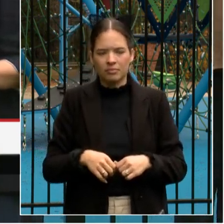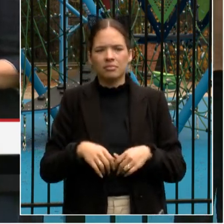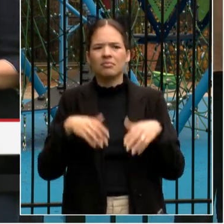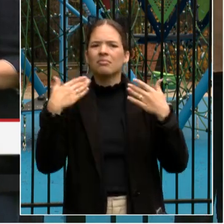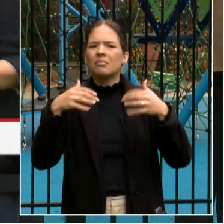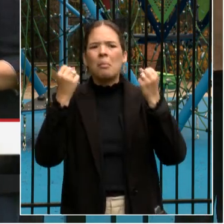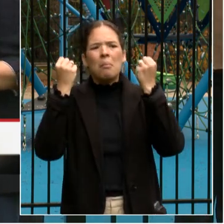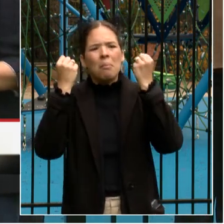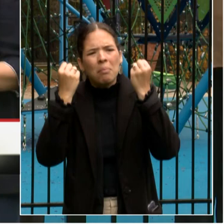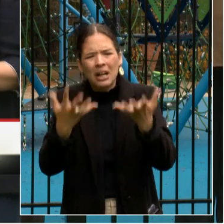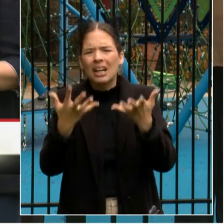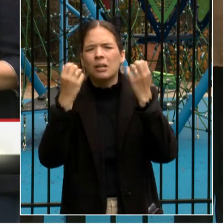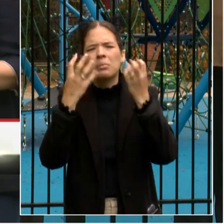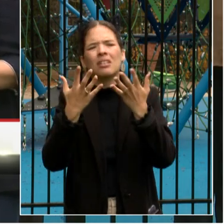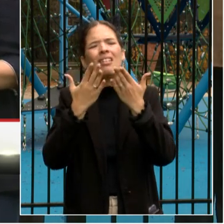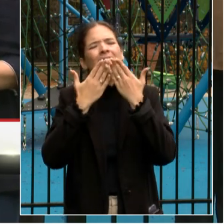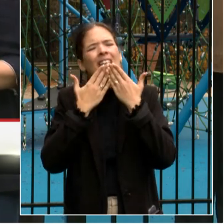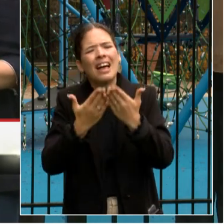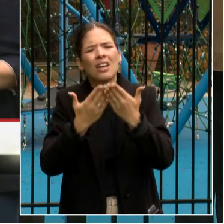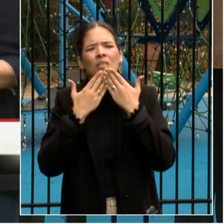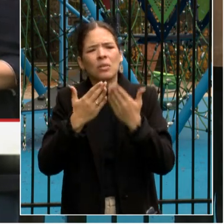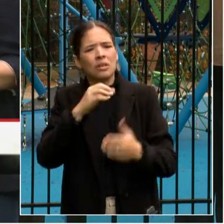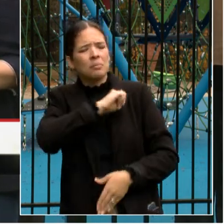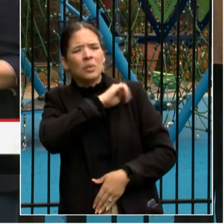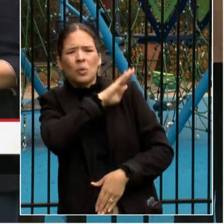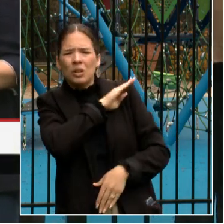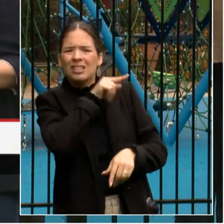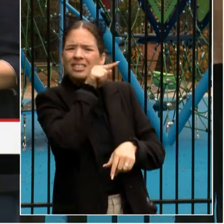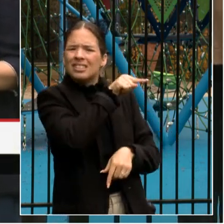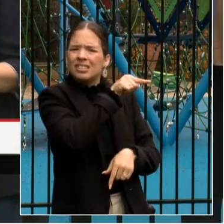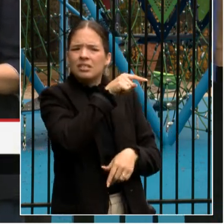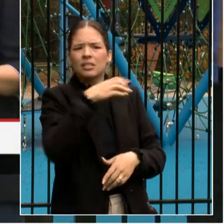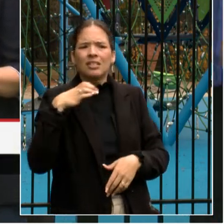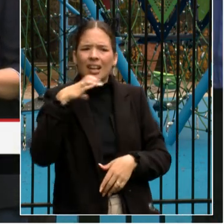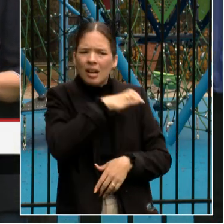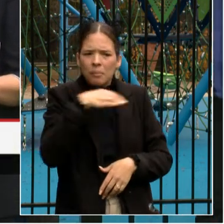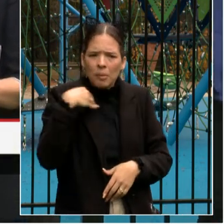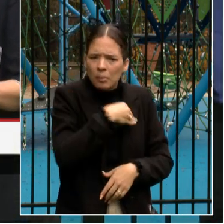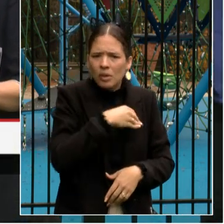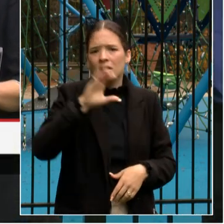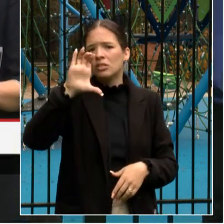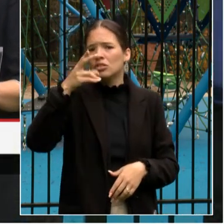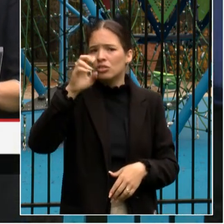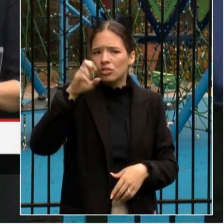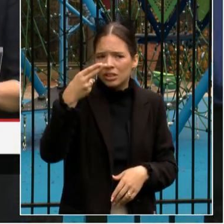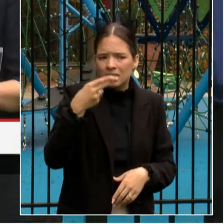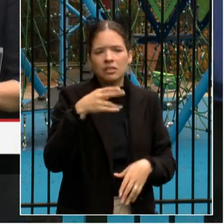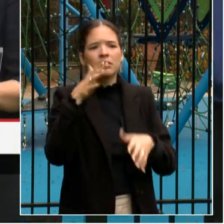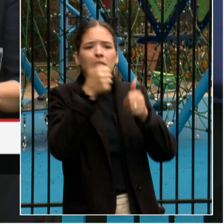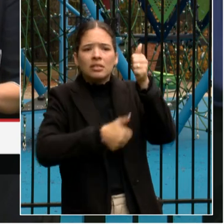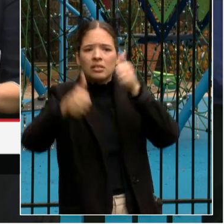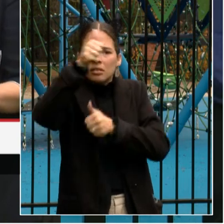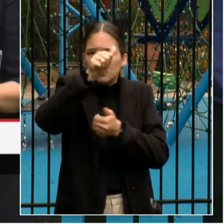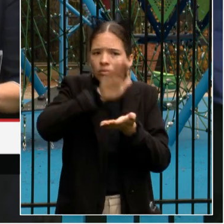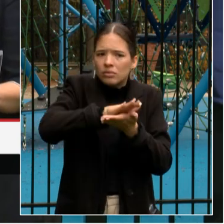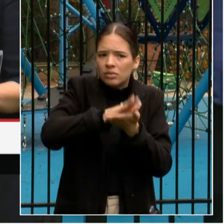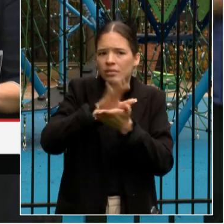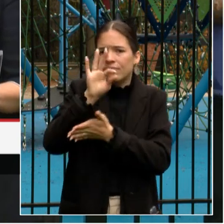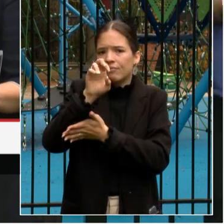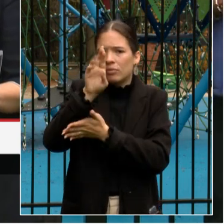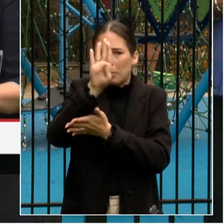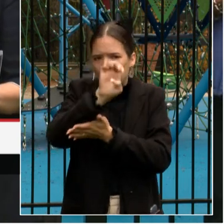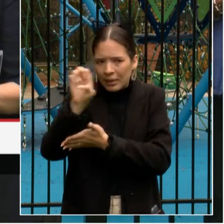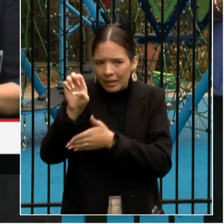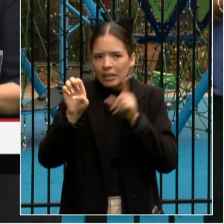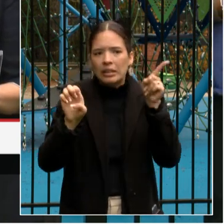want to thank today. We want to thank Mayor Bowser, Councilmember Che, Chancellor Farabee, and Councilmember Jason Fink. We also